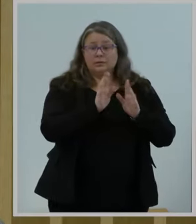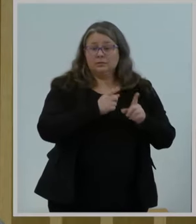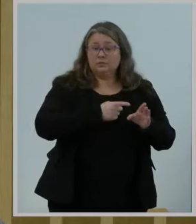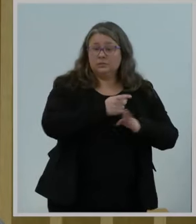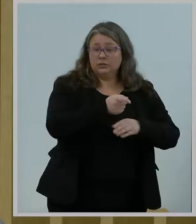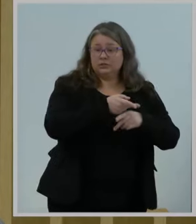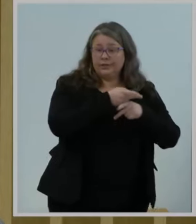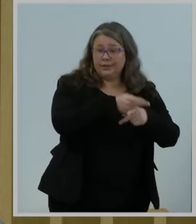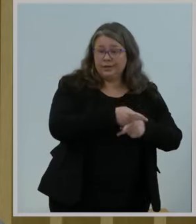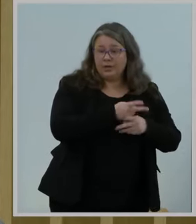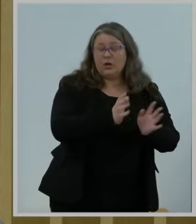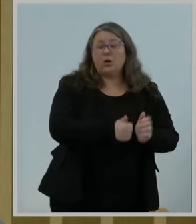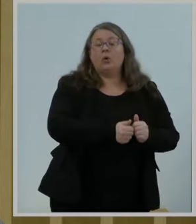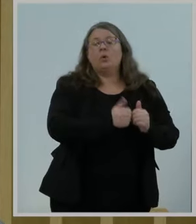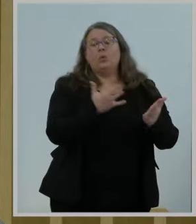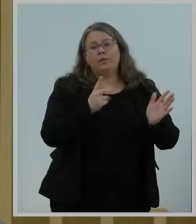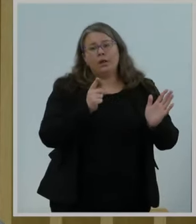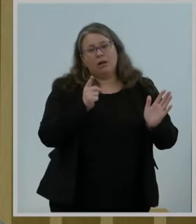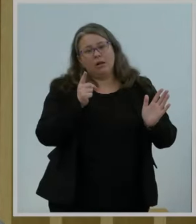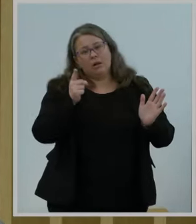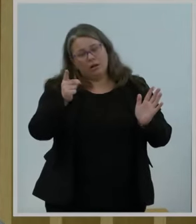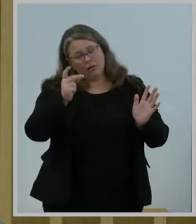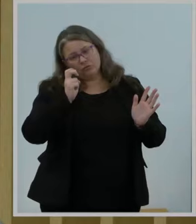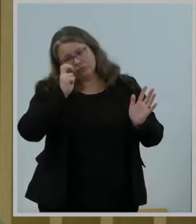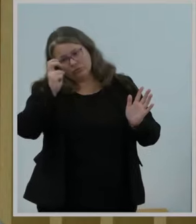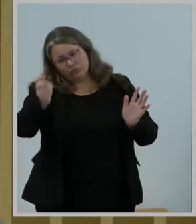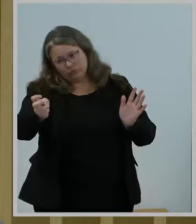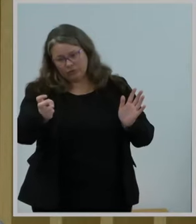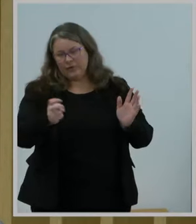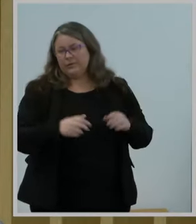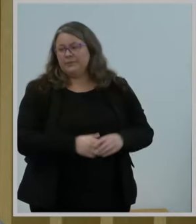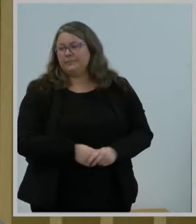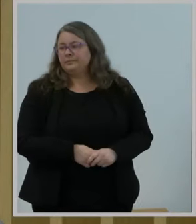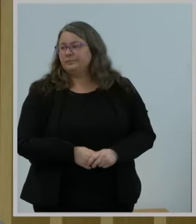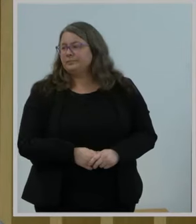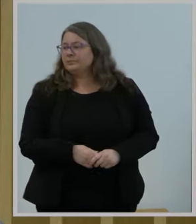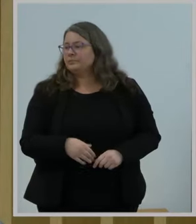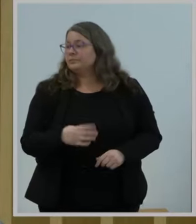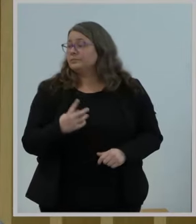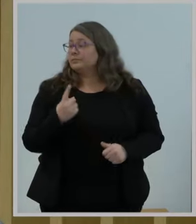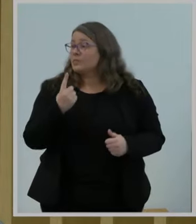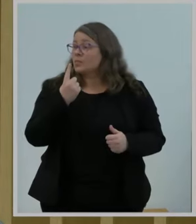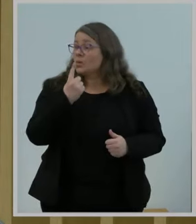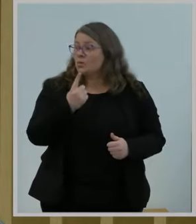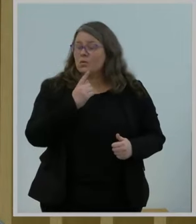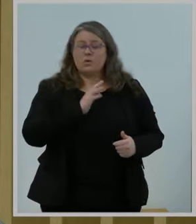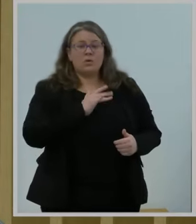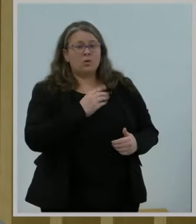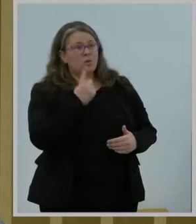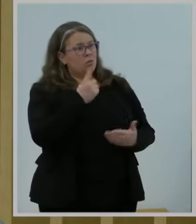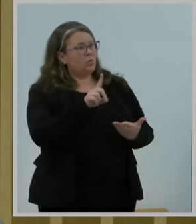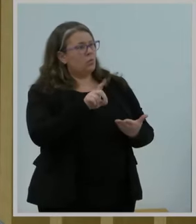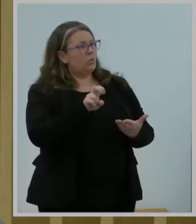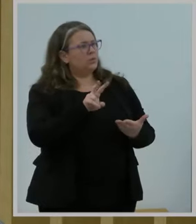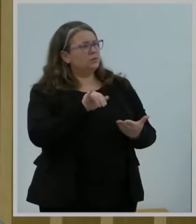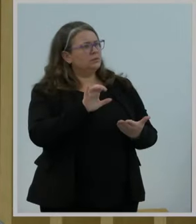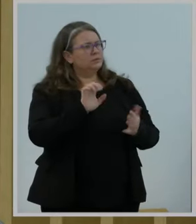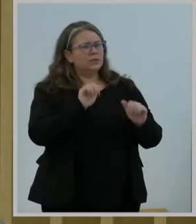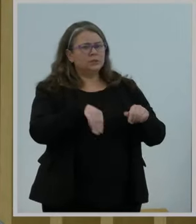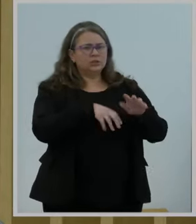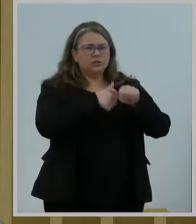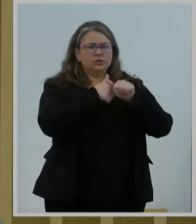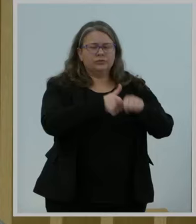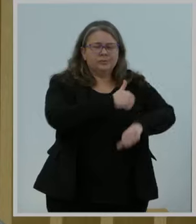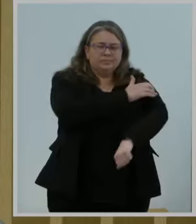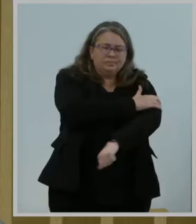One remarkable aspect of telehealth is the ability of devices that can track vital signs and fetal activity and send data to expert